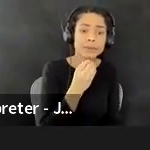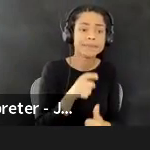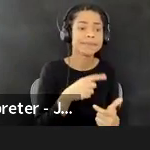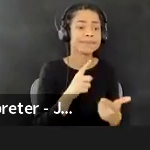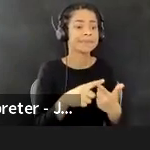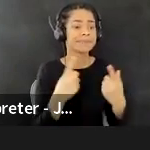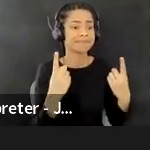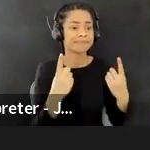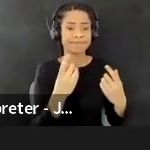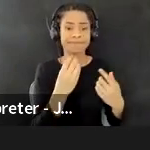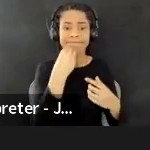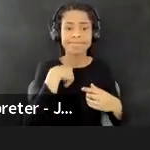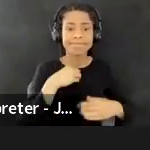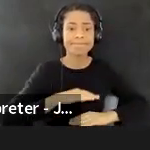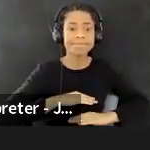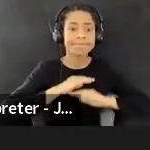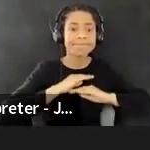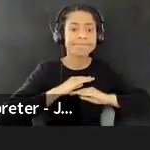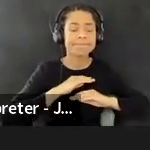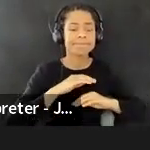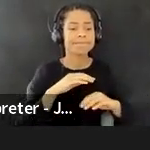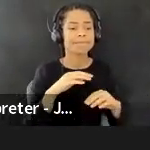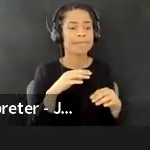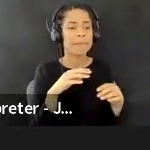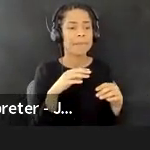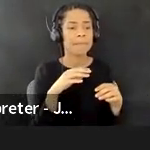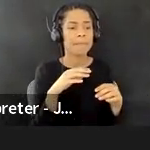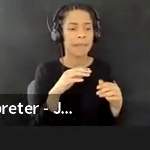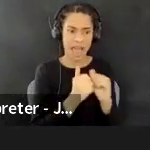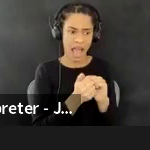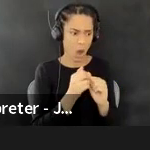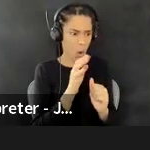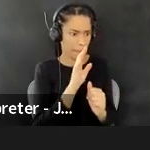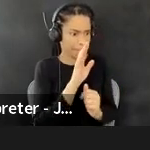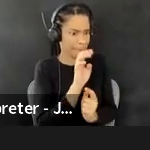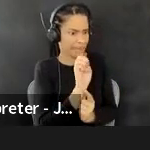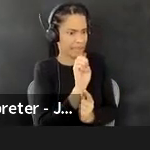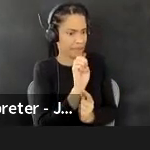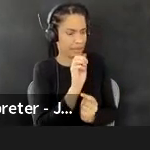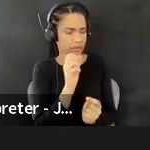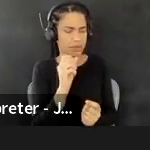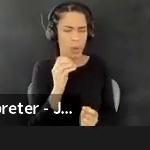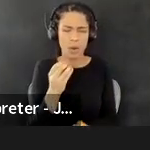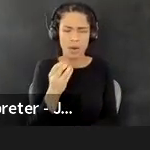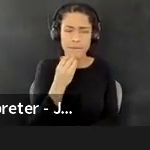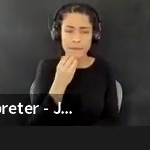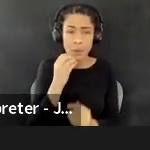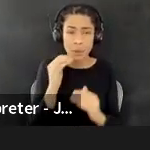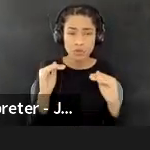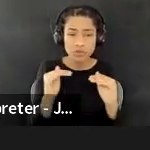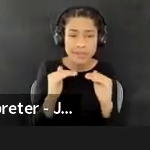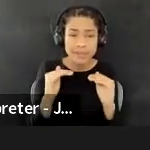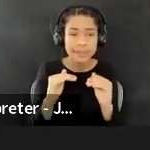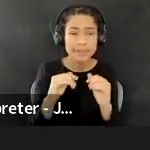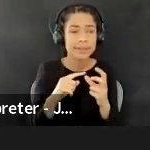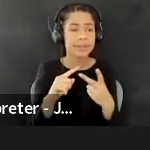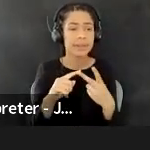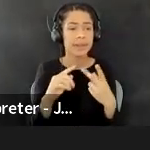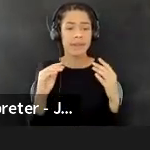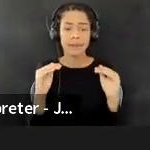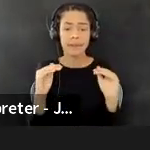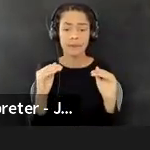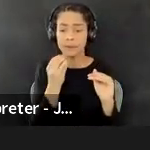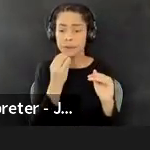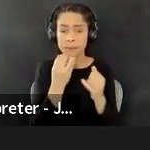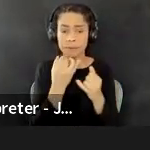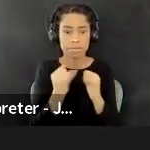And, uh, you know, food justice is food sovereignty is, uh, is connection, uh, to culture